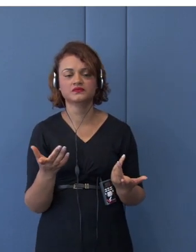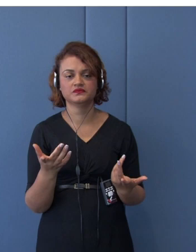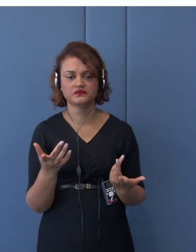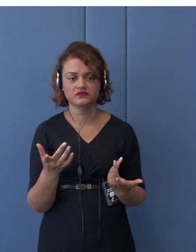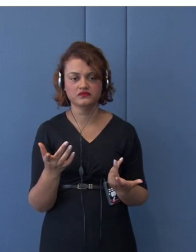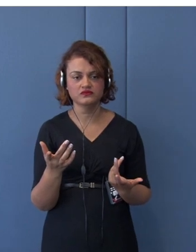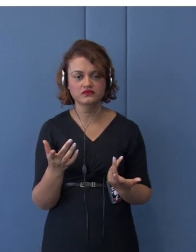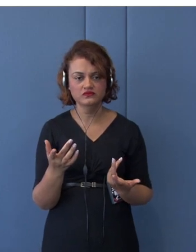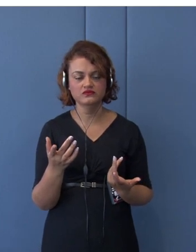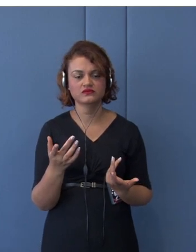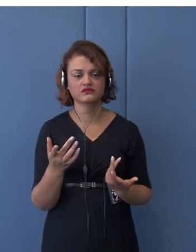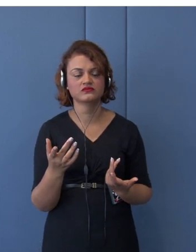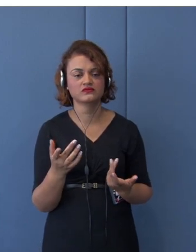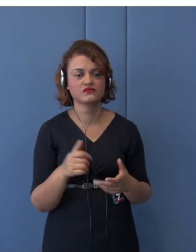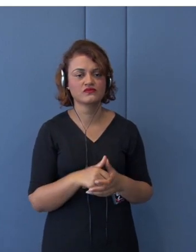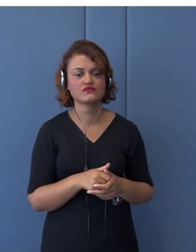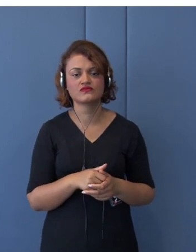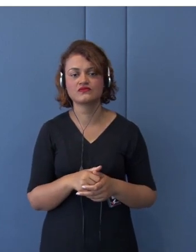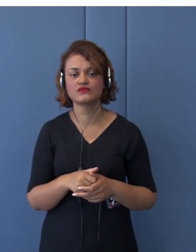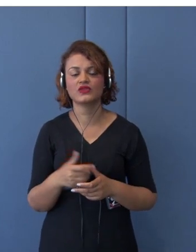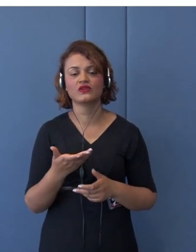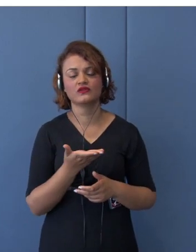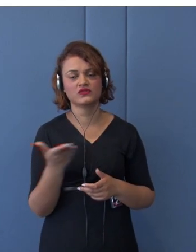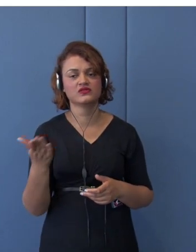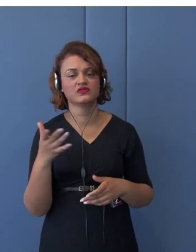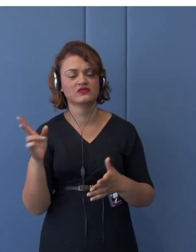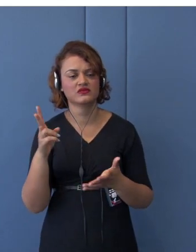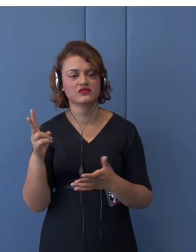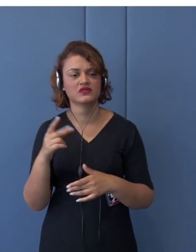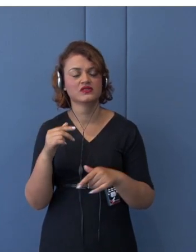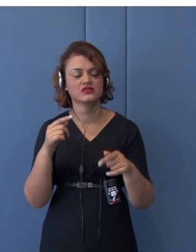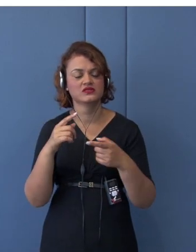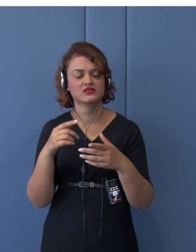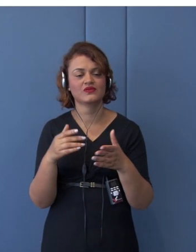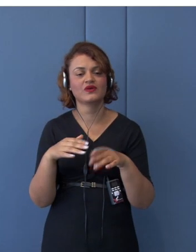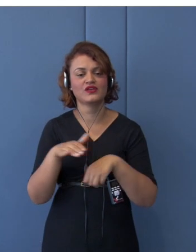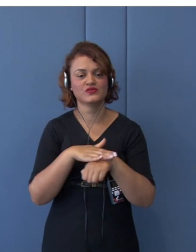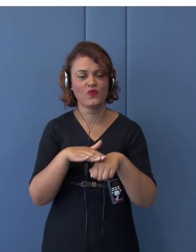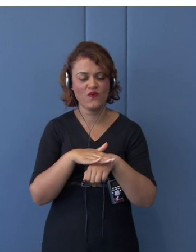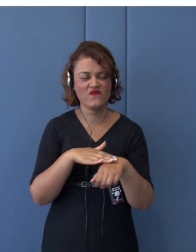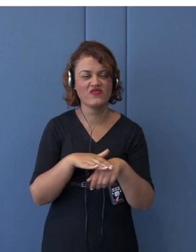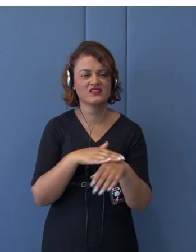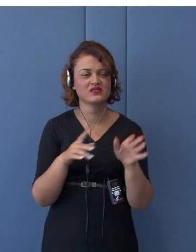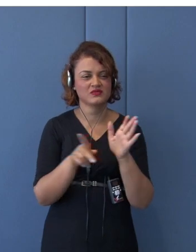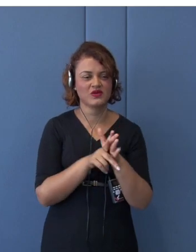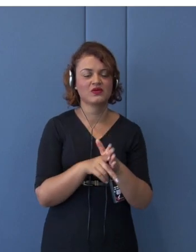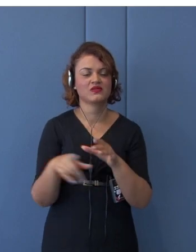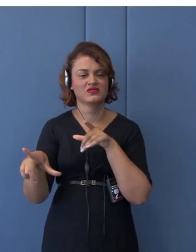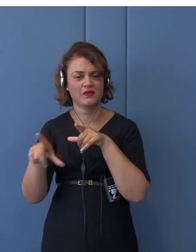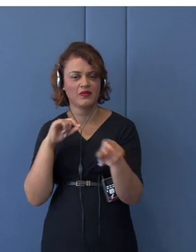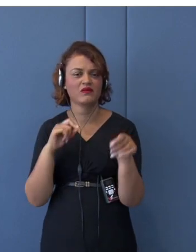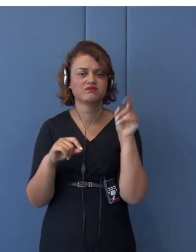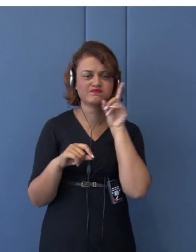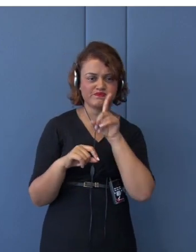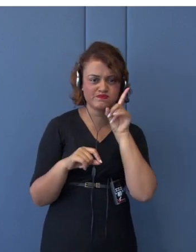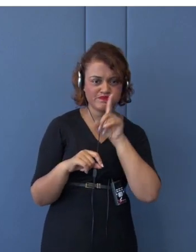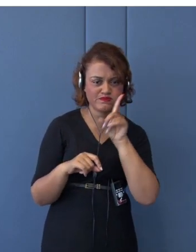U.S.-Japan bilateral talks, and that complemented what we have reached in the TPP 11.